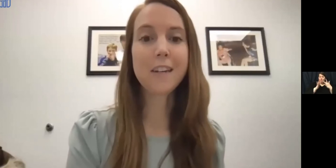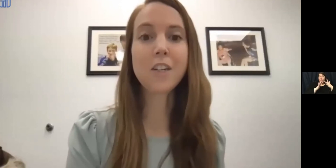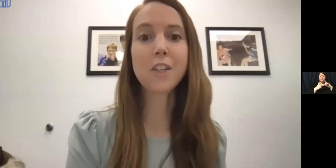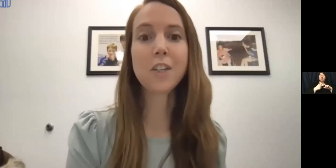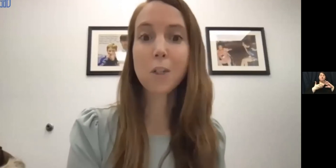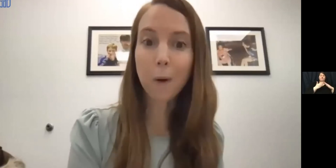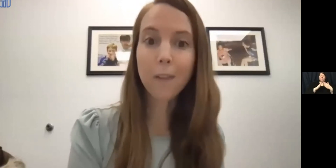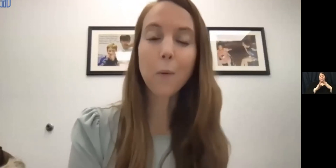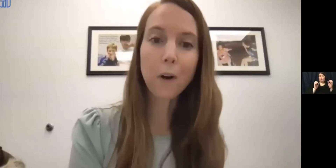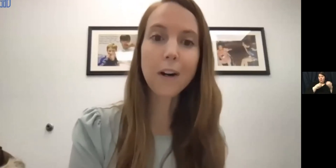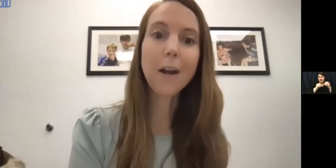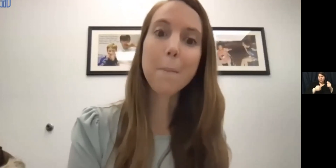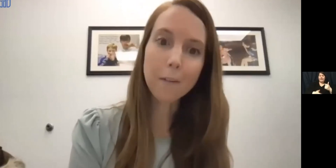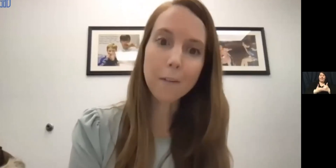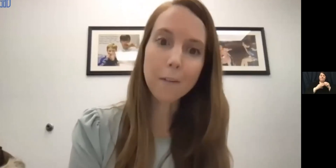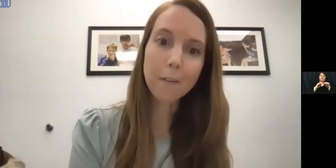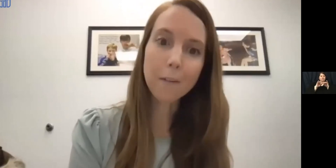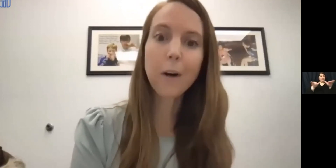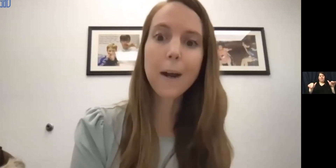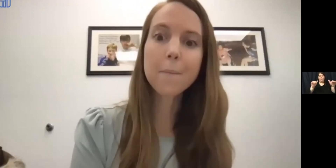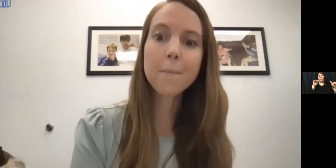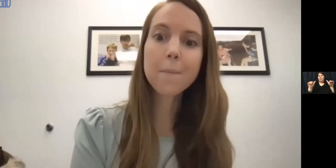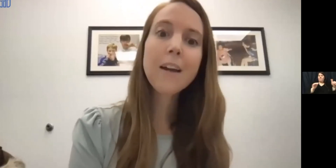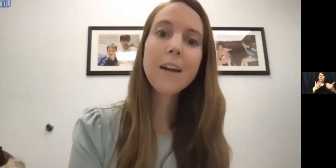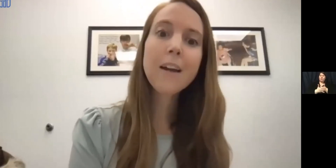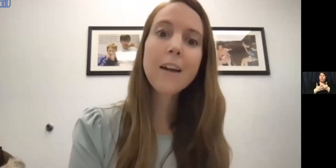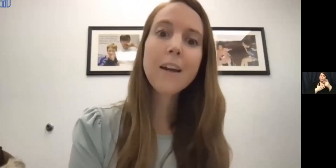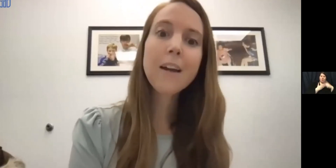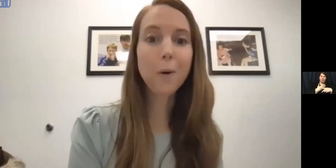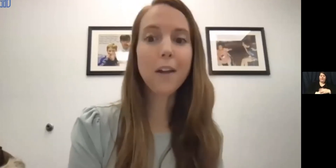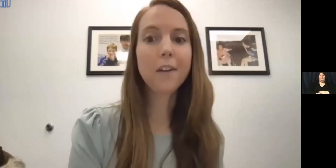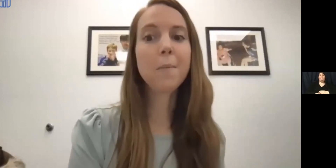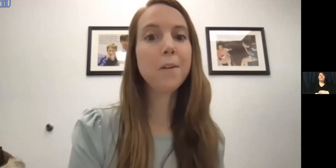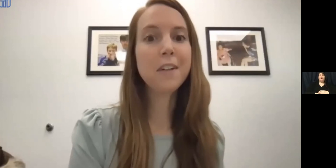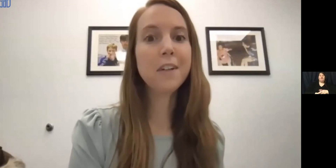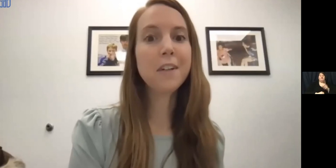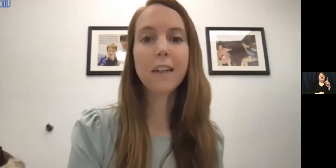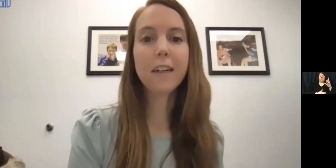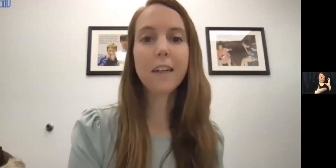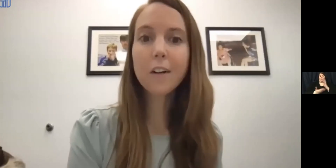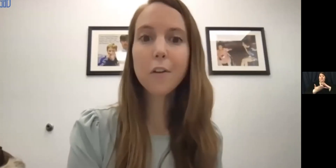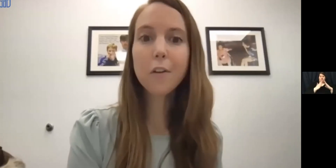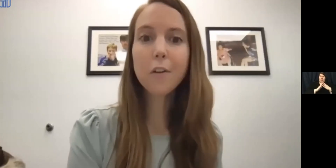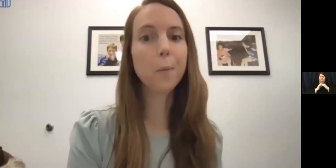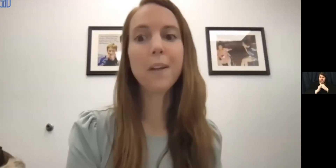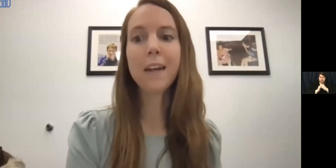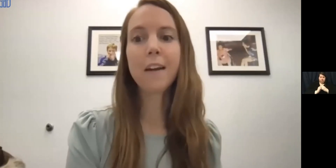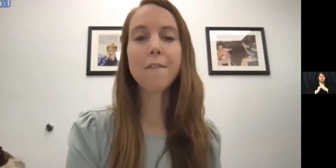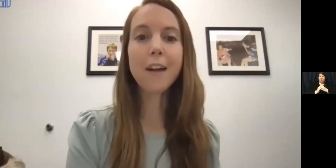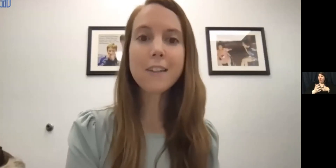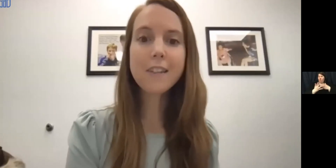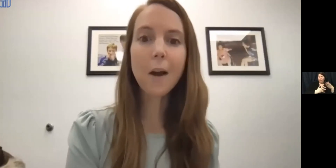organizations to spread the word about this new program. She has brought the community together through